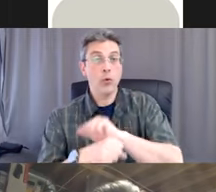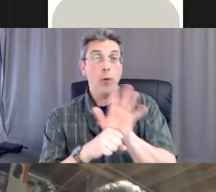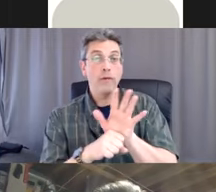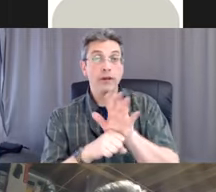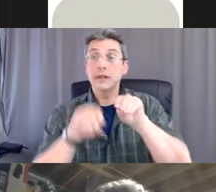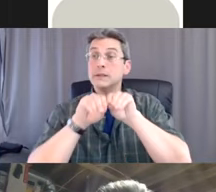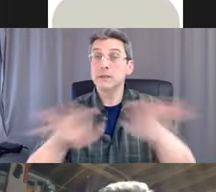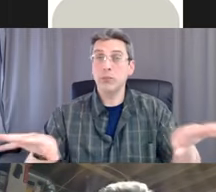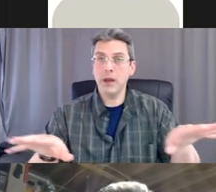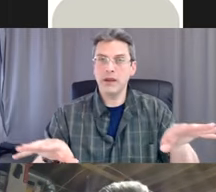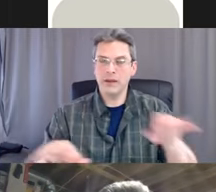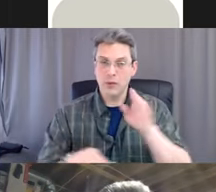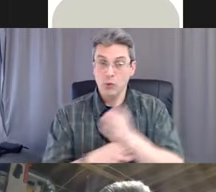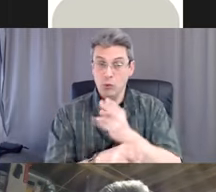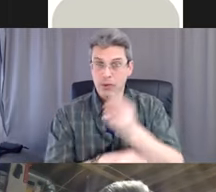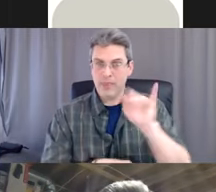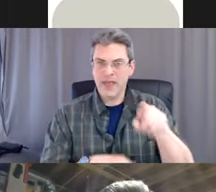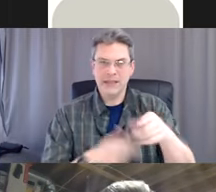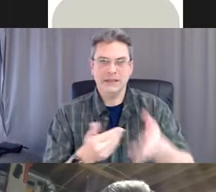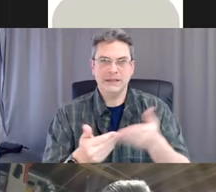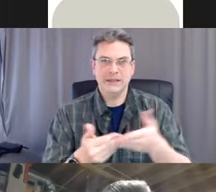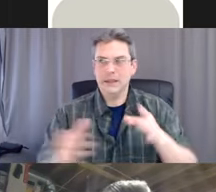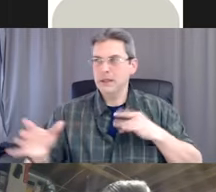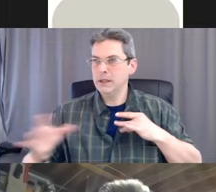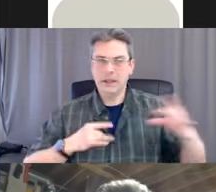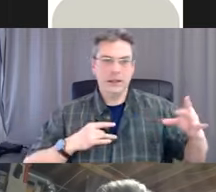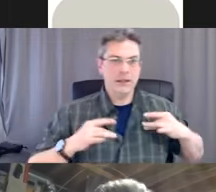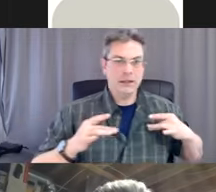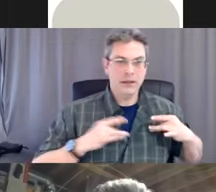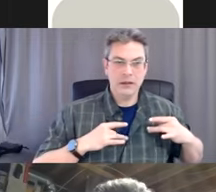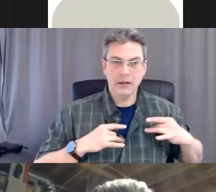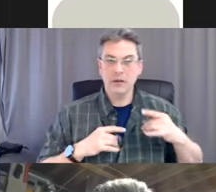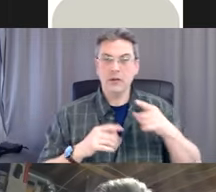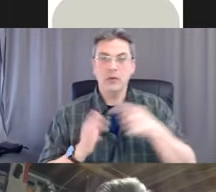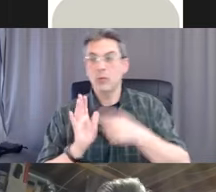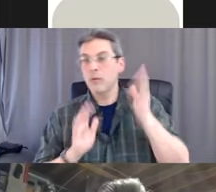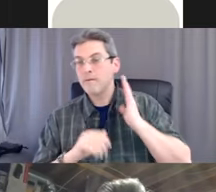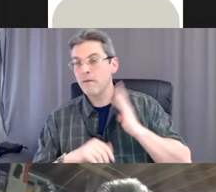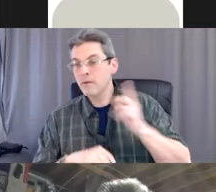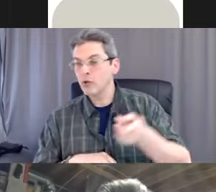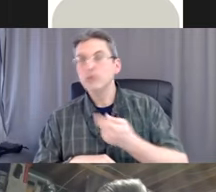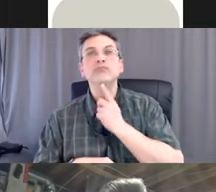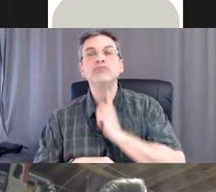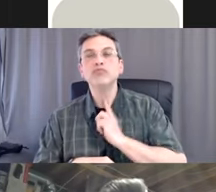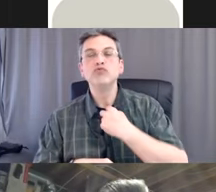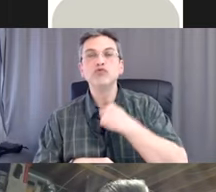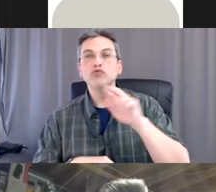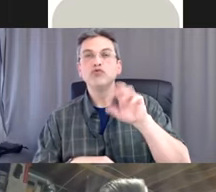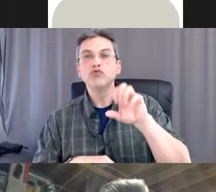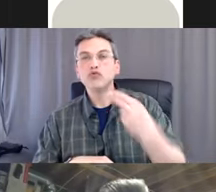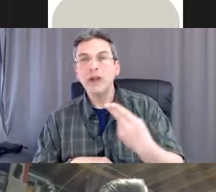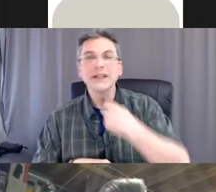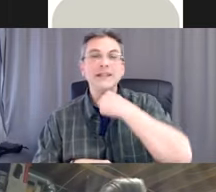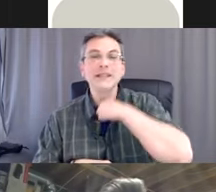we're dealing with individuals who have A-G-M-P's, like suctioning a trach, for example, BiPAP, CPAP, those